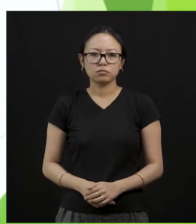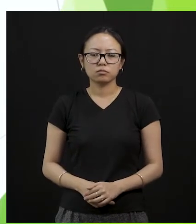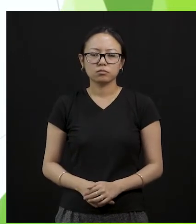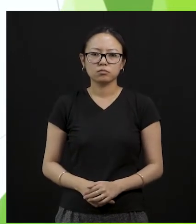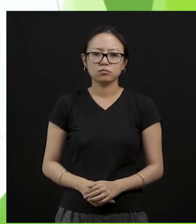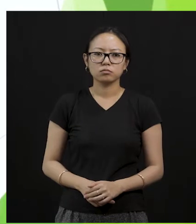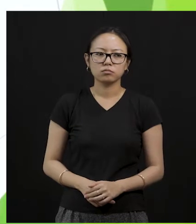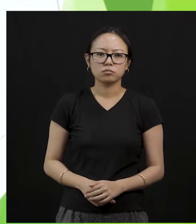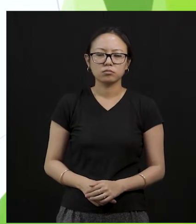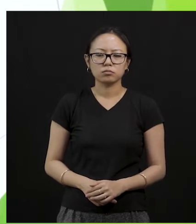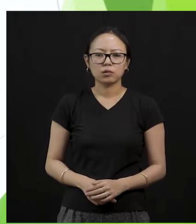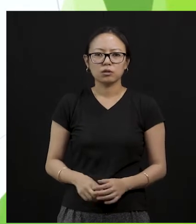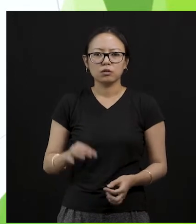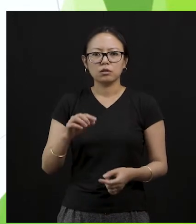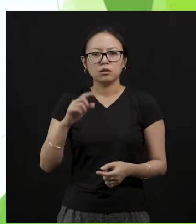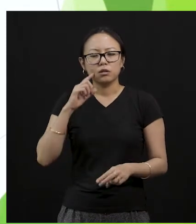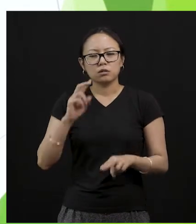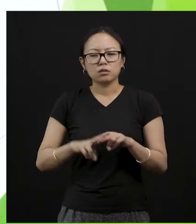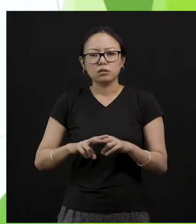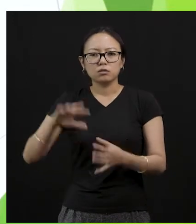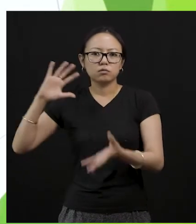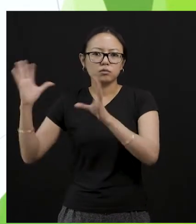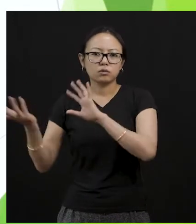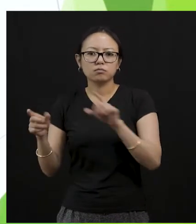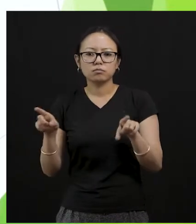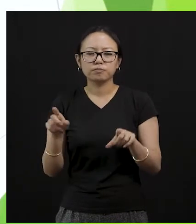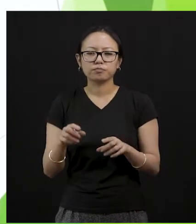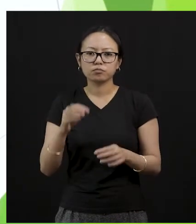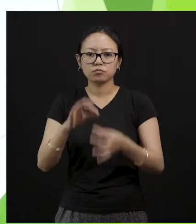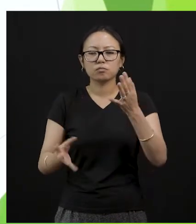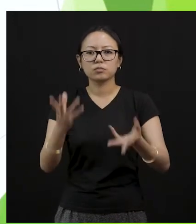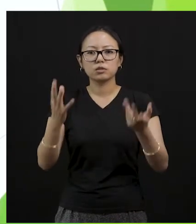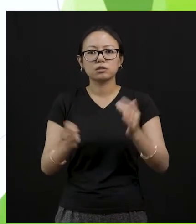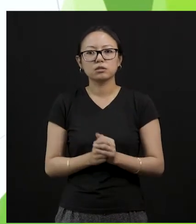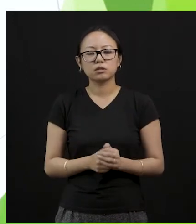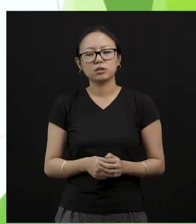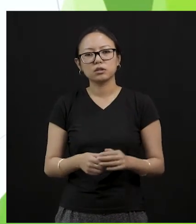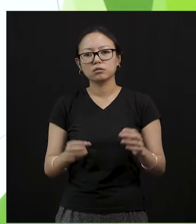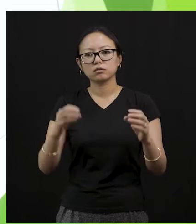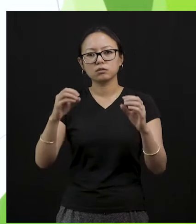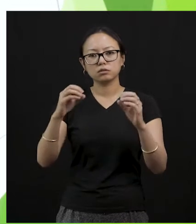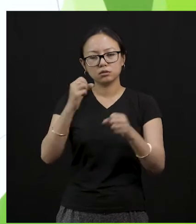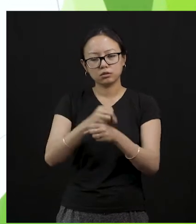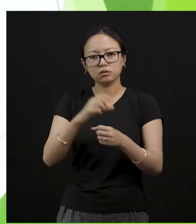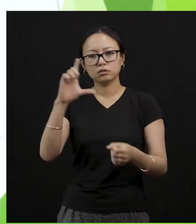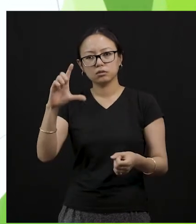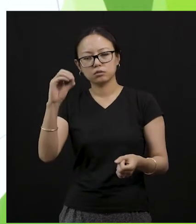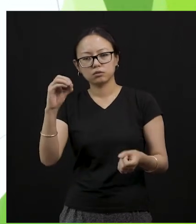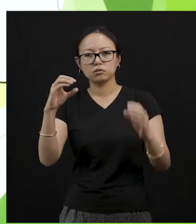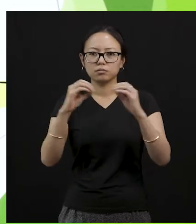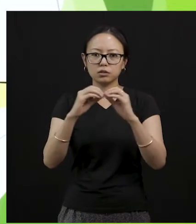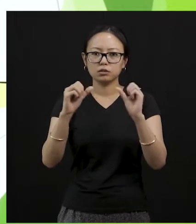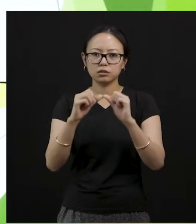warming. What is global warming? Increase in the temperature of the earth. Now increasing the temperature of the earth what will